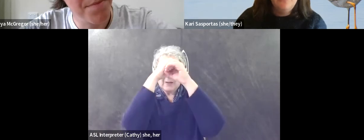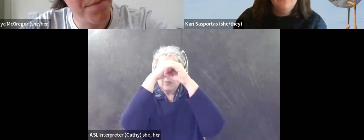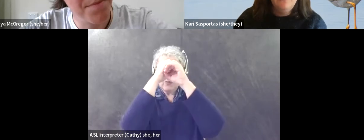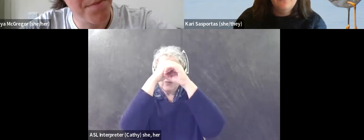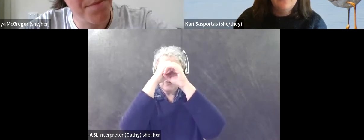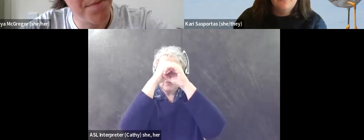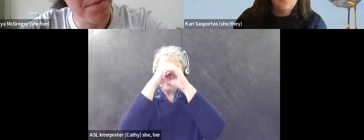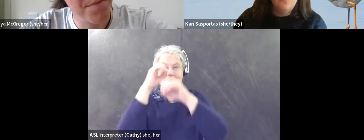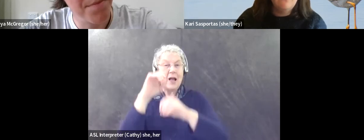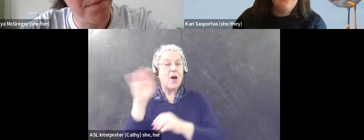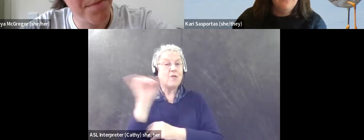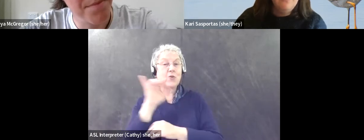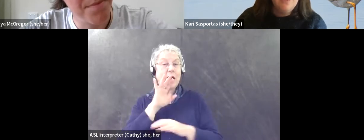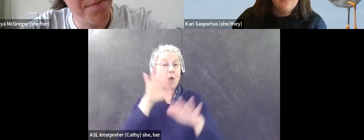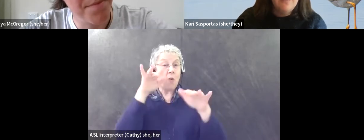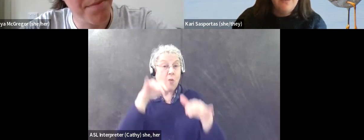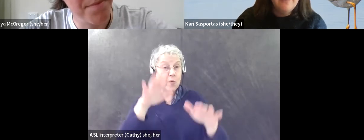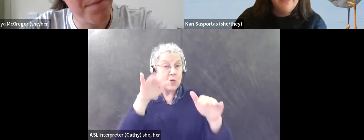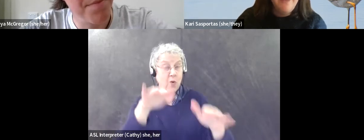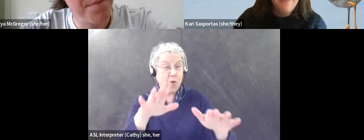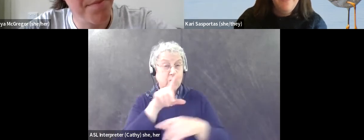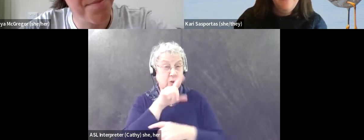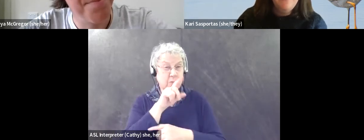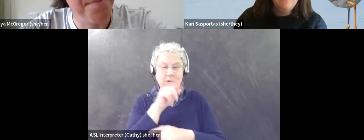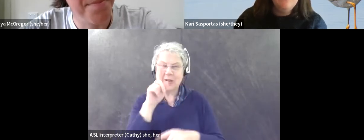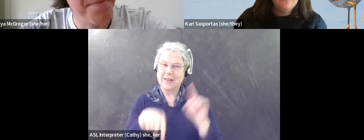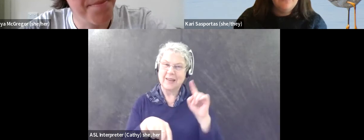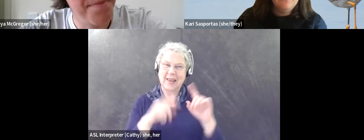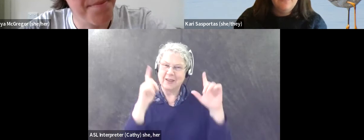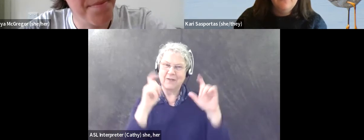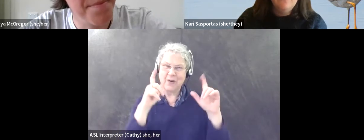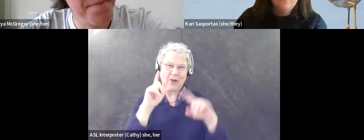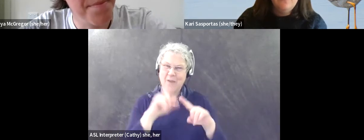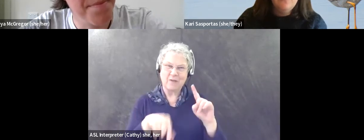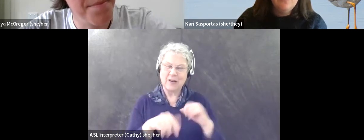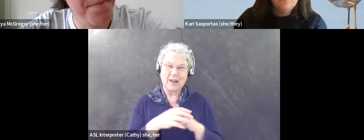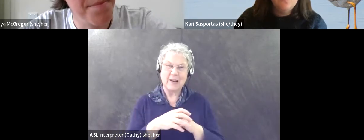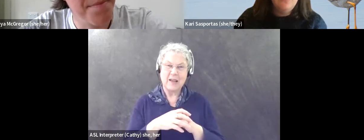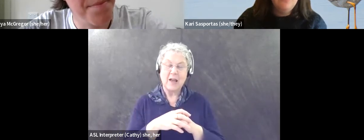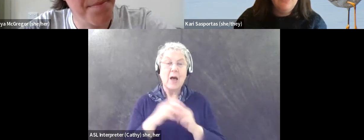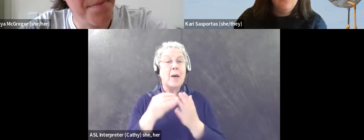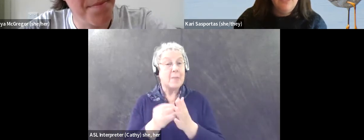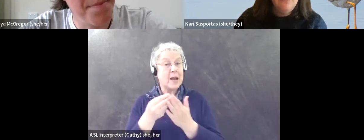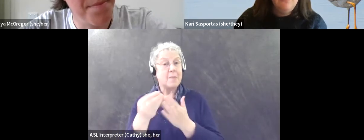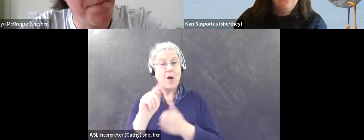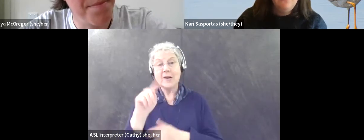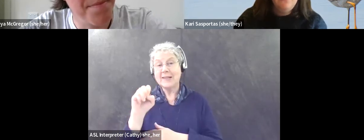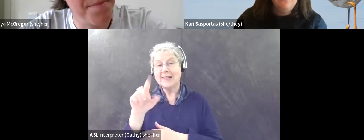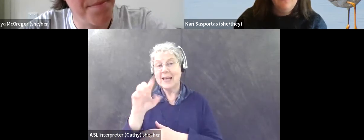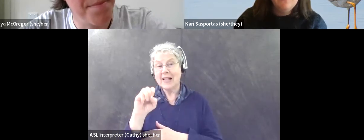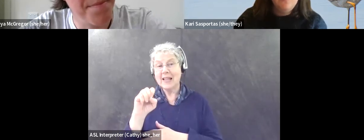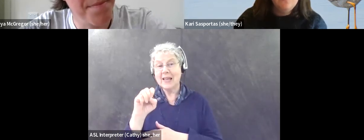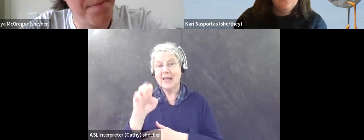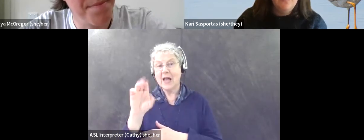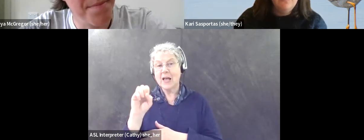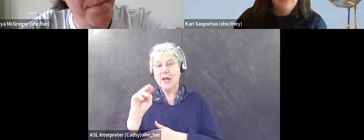the ocean or, or waterfell in general, I'll say. Um, so I got a teleconverter, which is pretty lightweight, um,